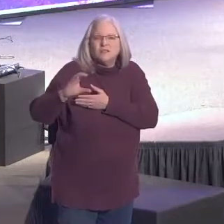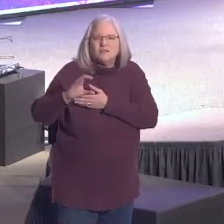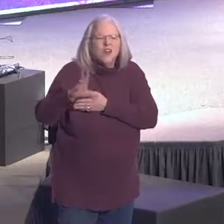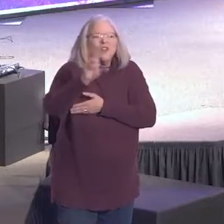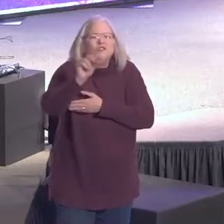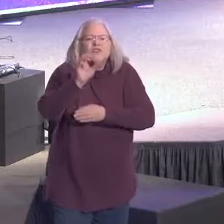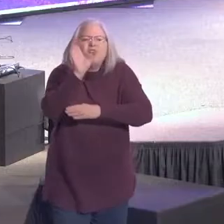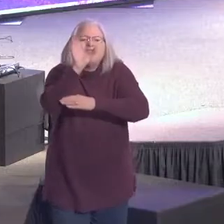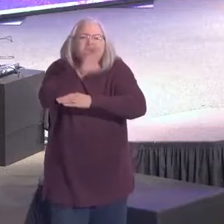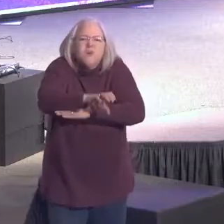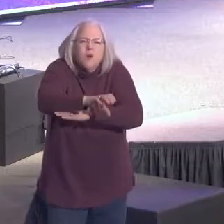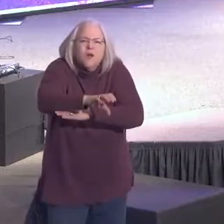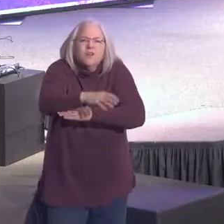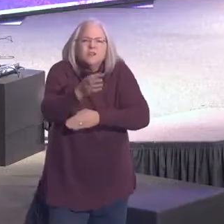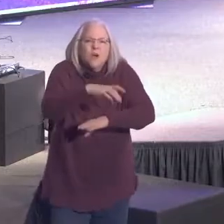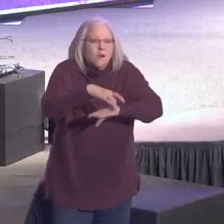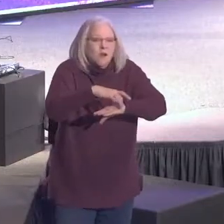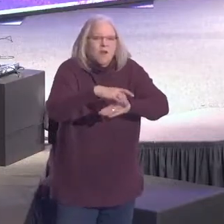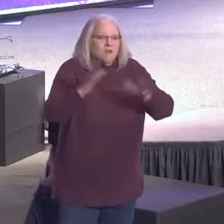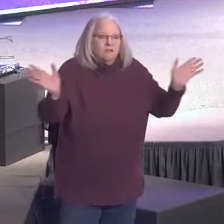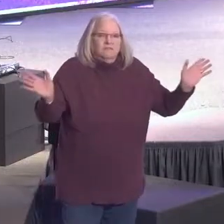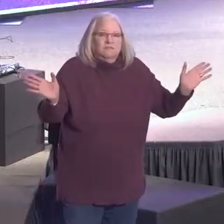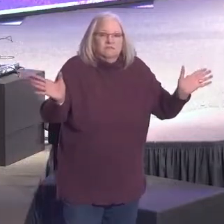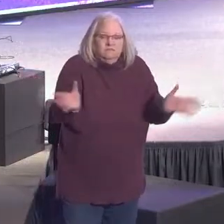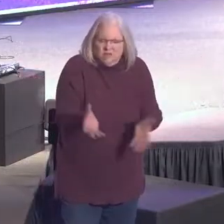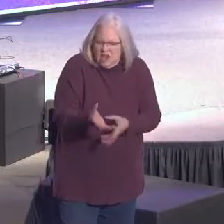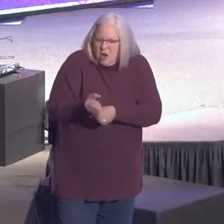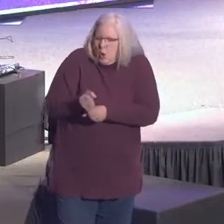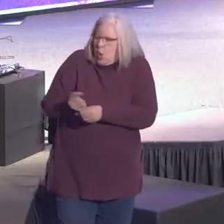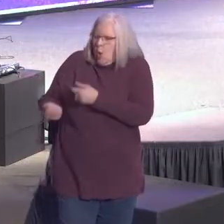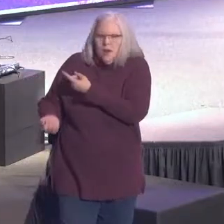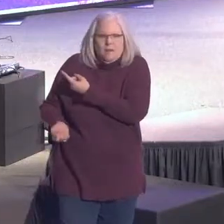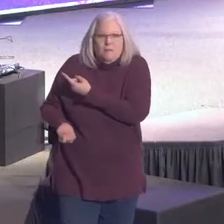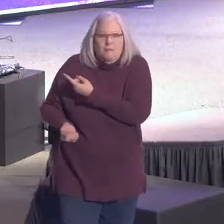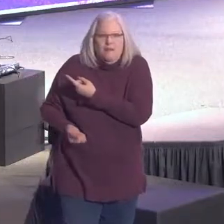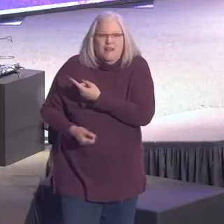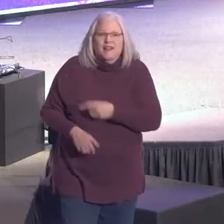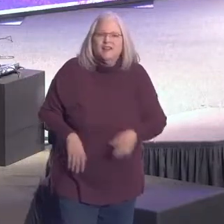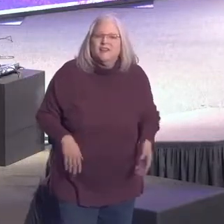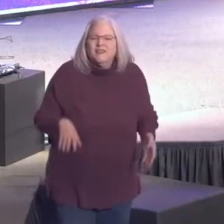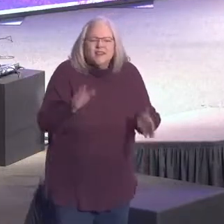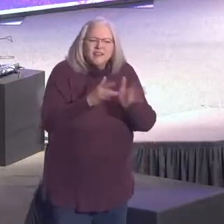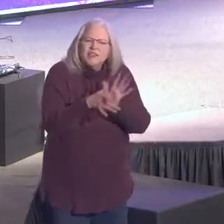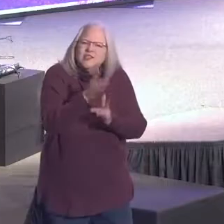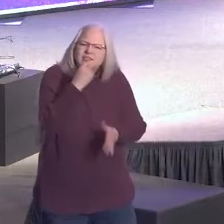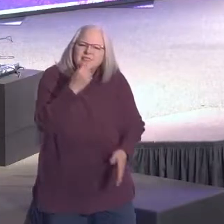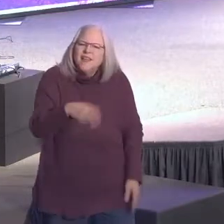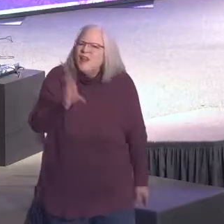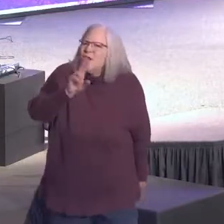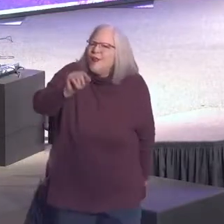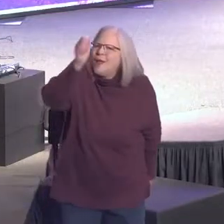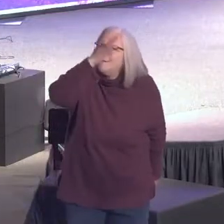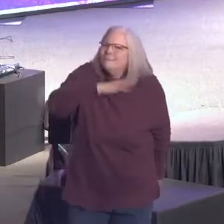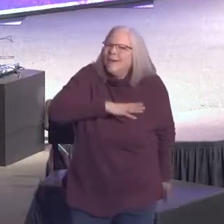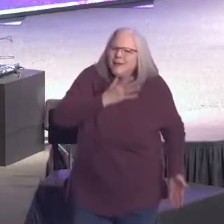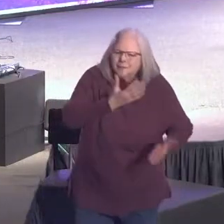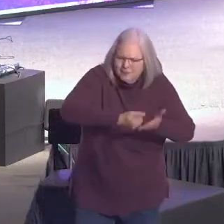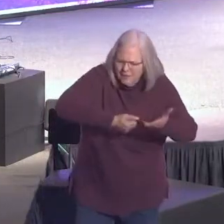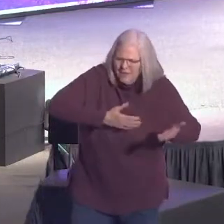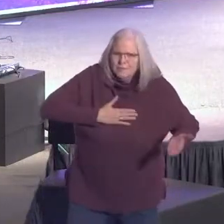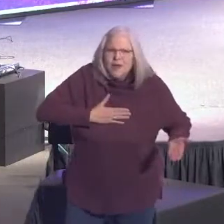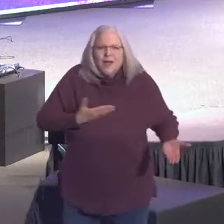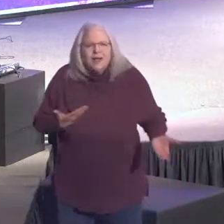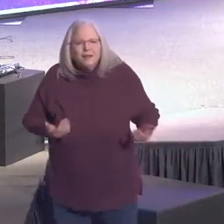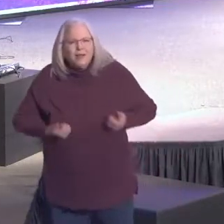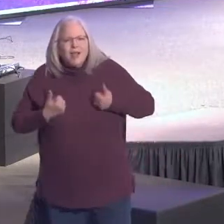earth. In fact, John 10, 18, this is not going to come up on the screen. Jesus said, no man takes my life from me. You know, I lay it